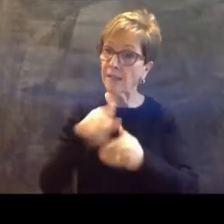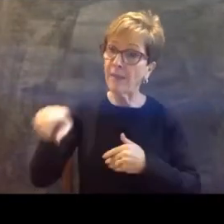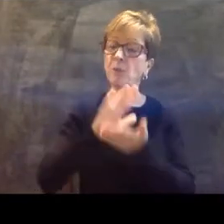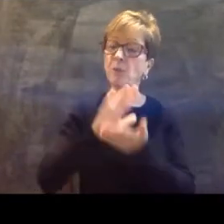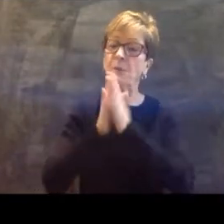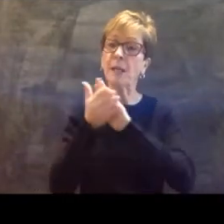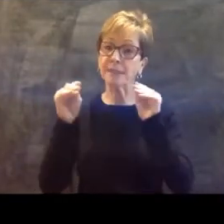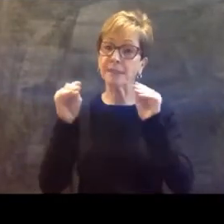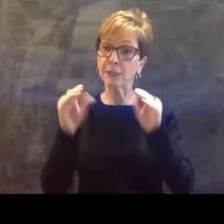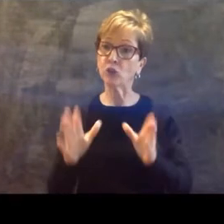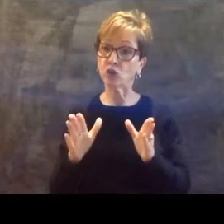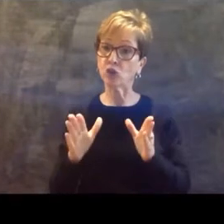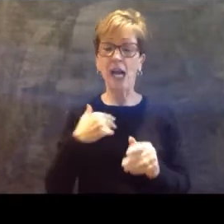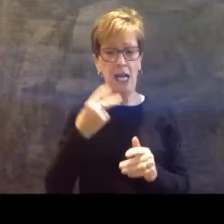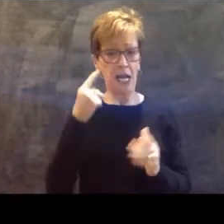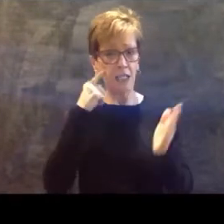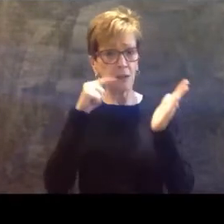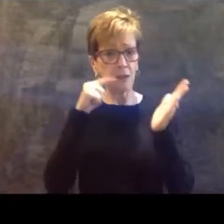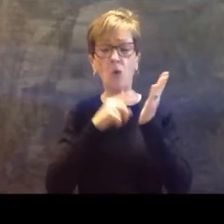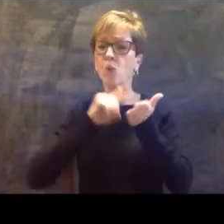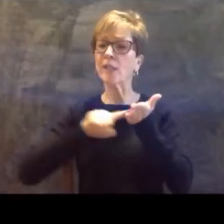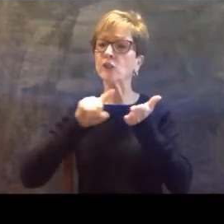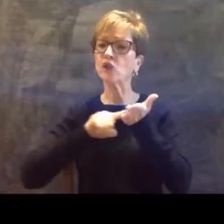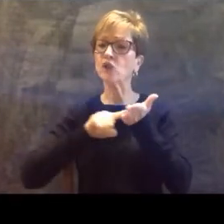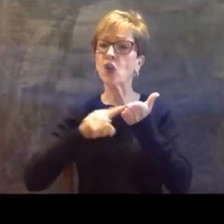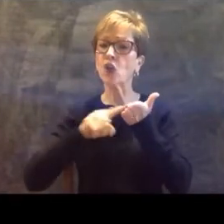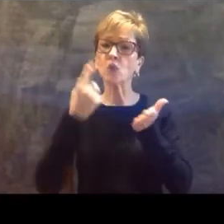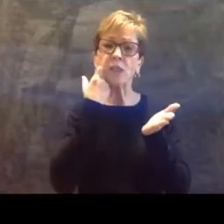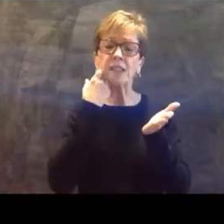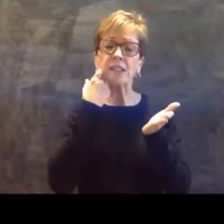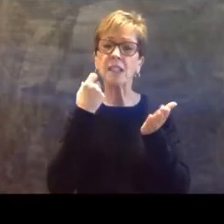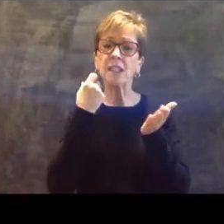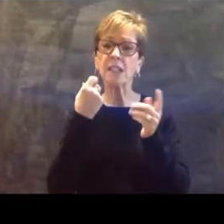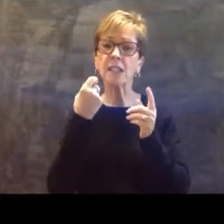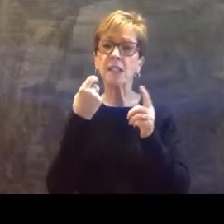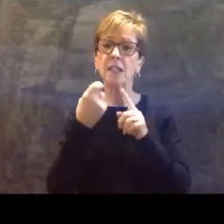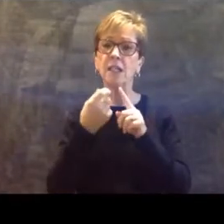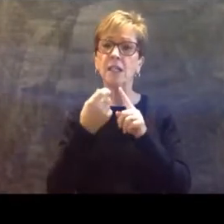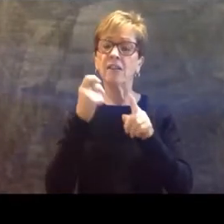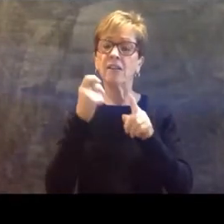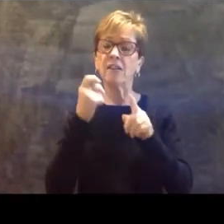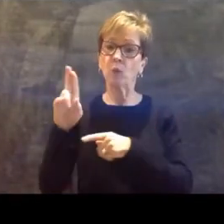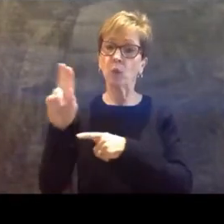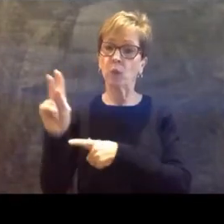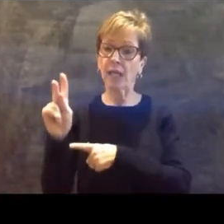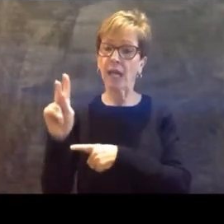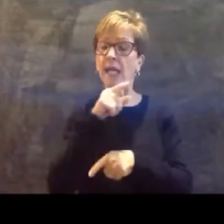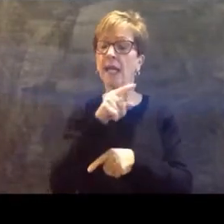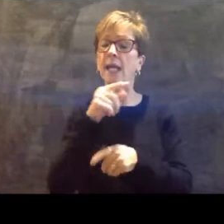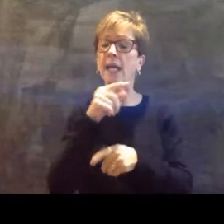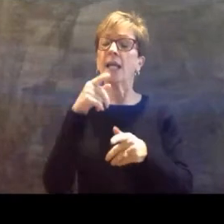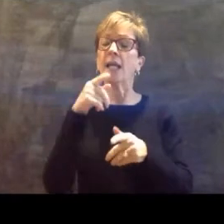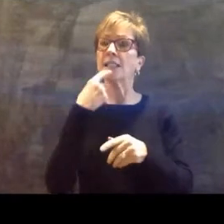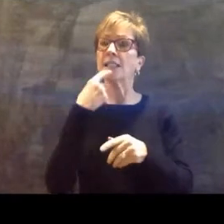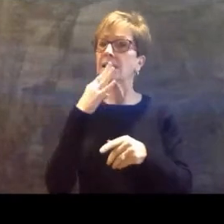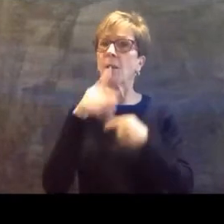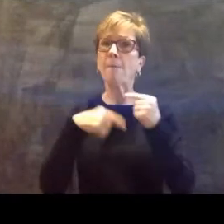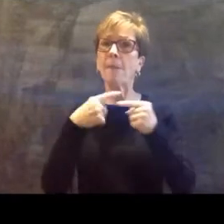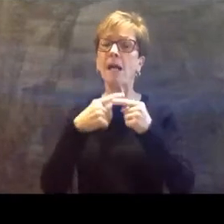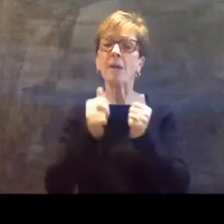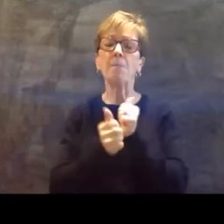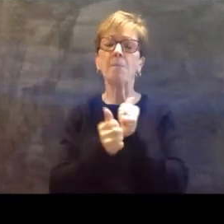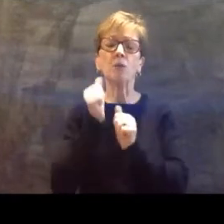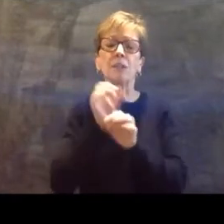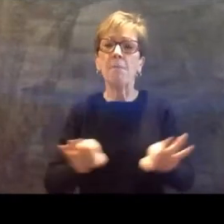research recently from Dean Vasquez-Helig from UK that talked about some of the the most important influences